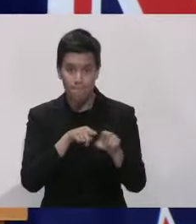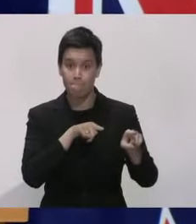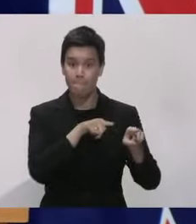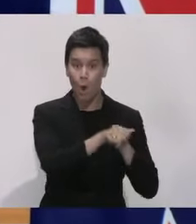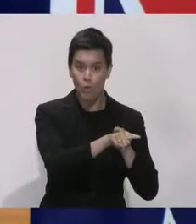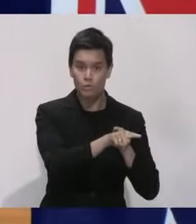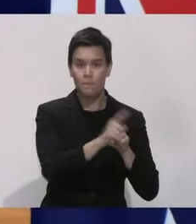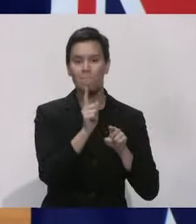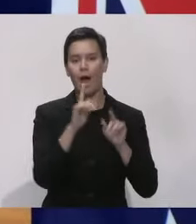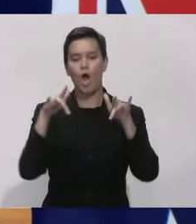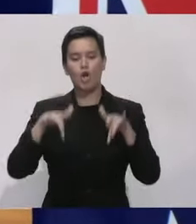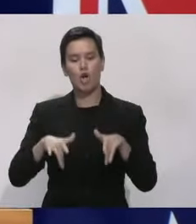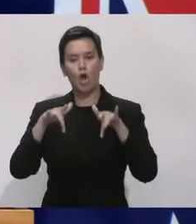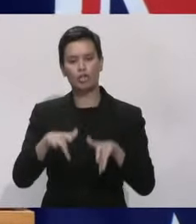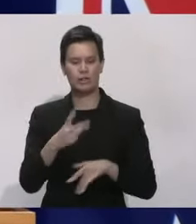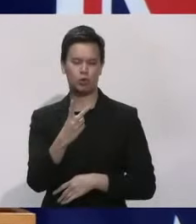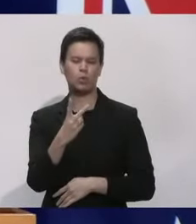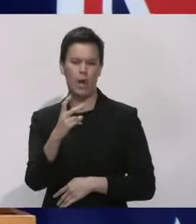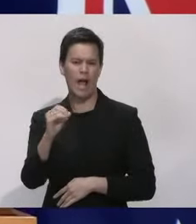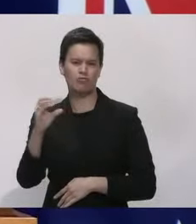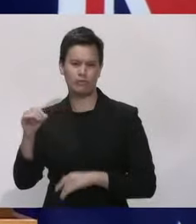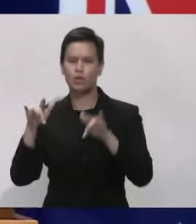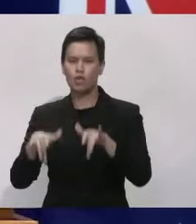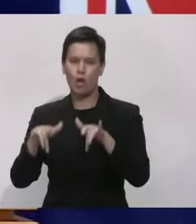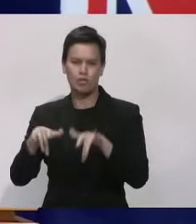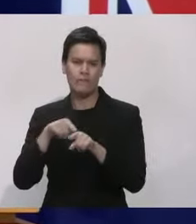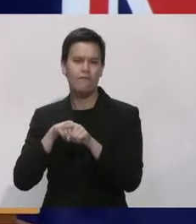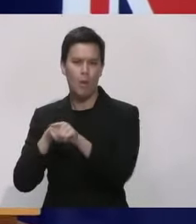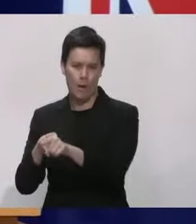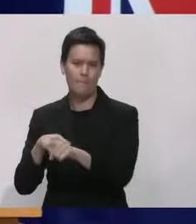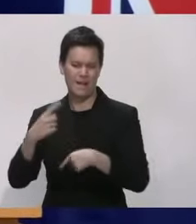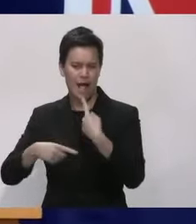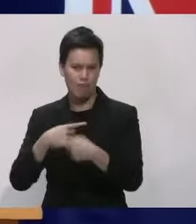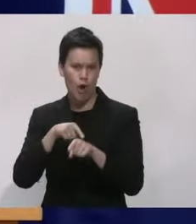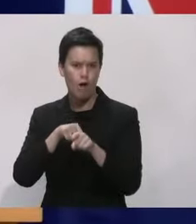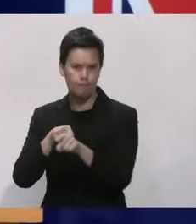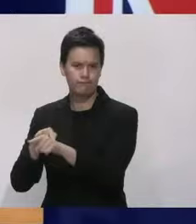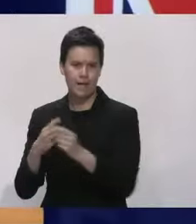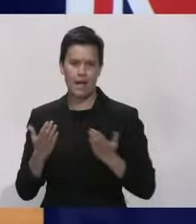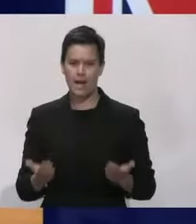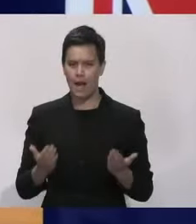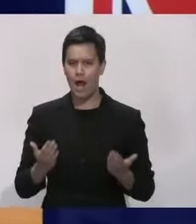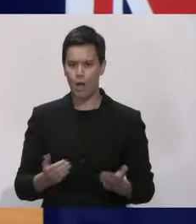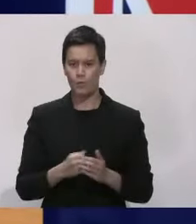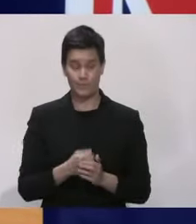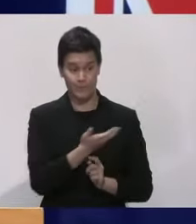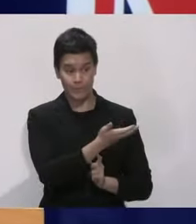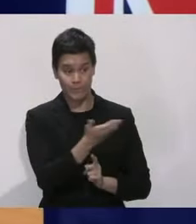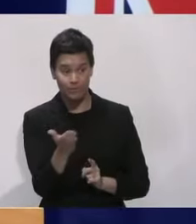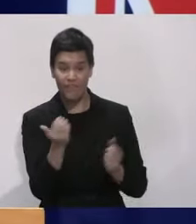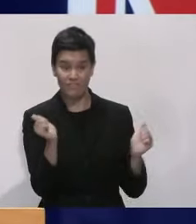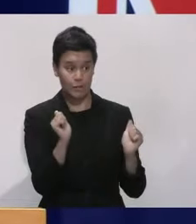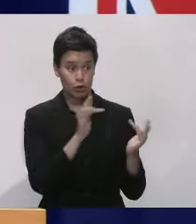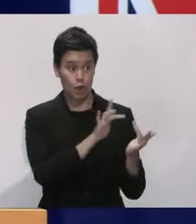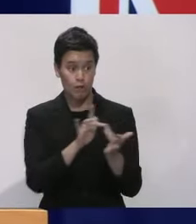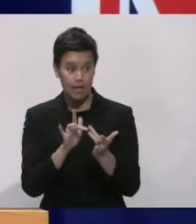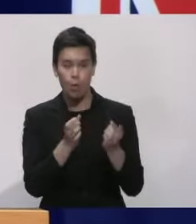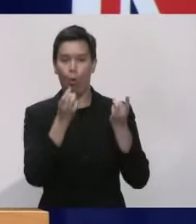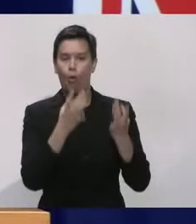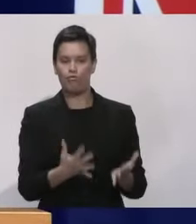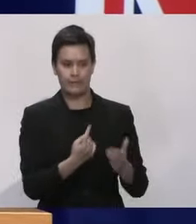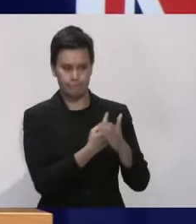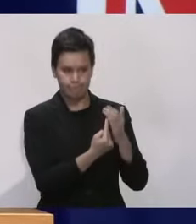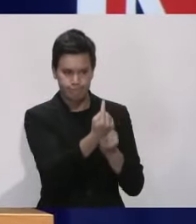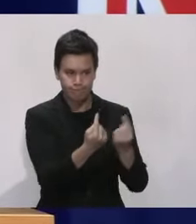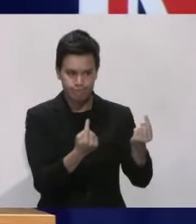,992 had been contacted and are self-isolating. We're in the process of contacting the rest as